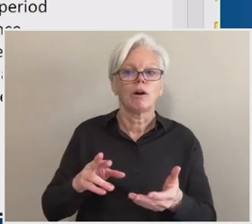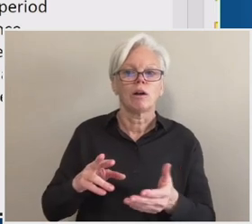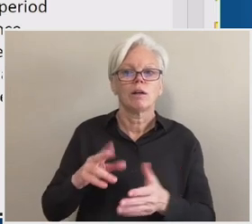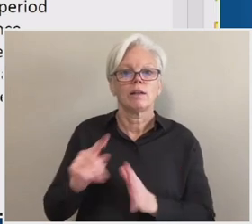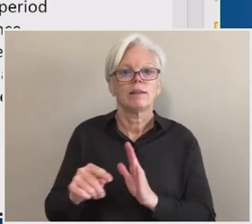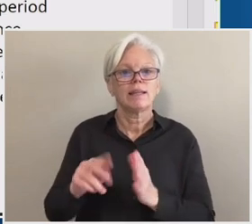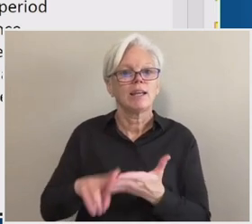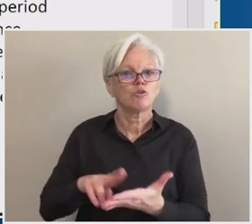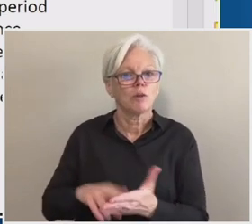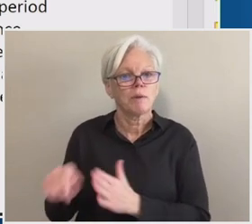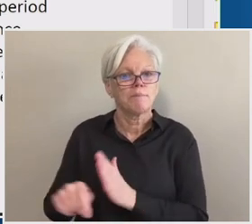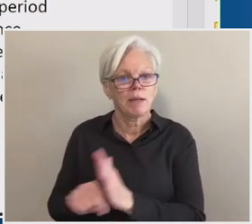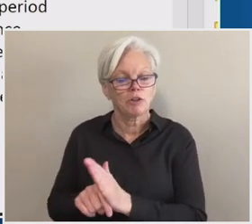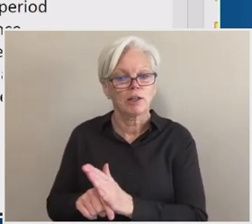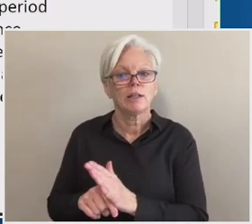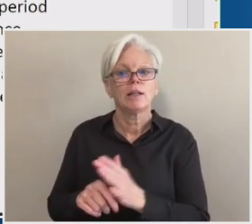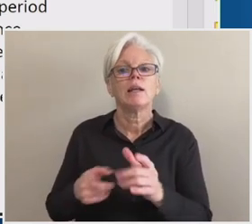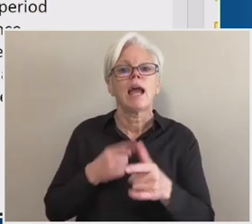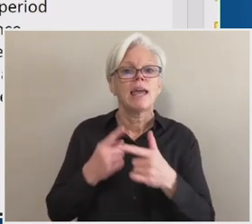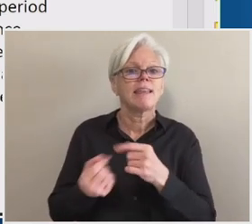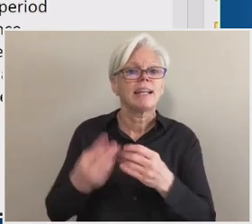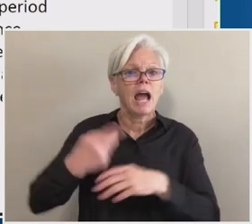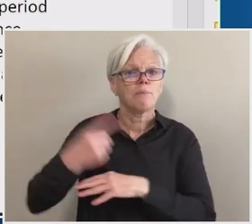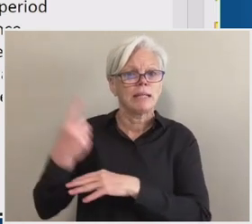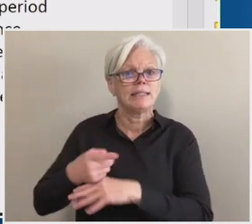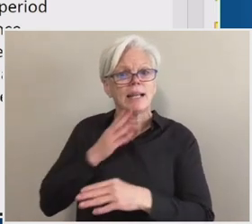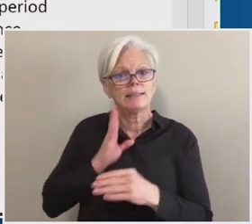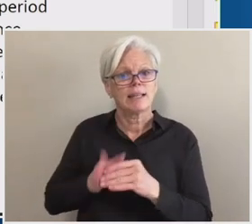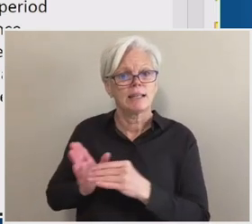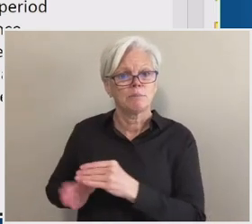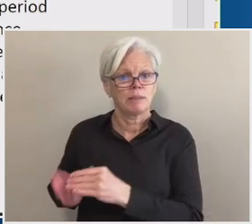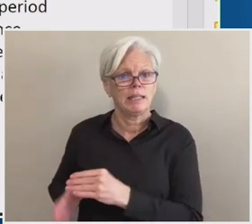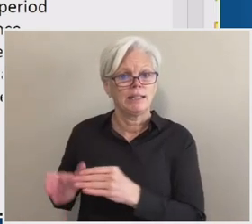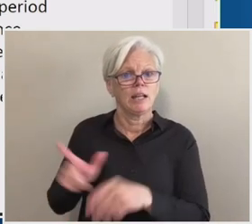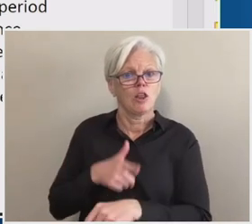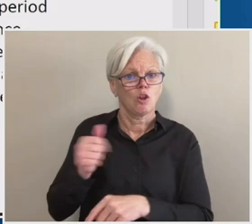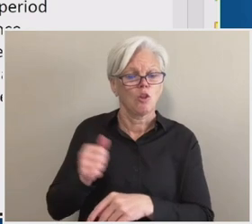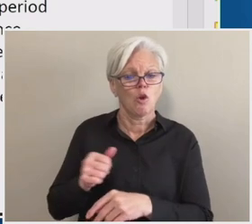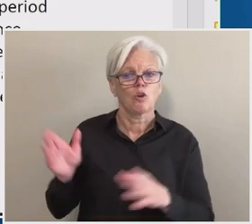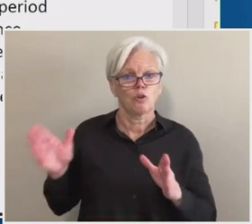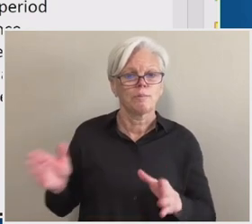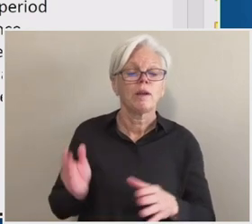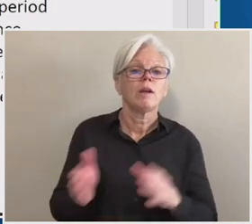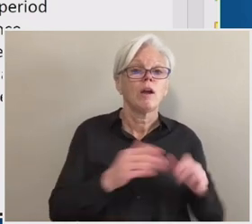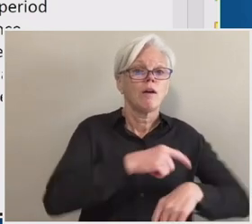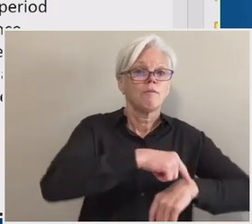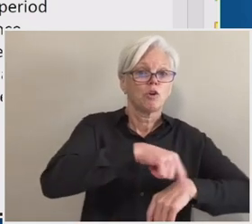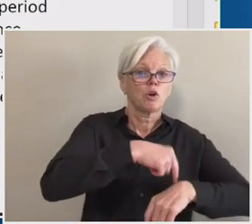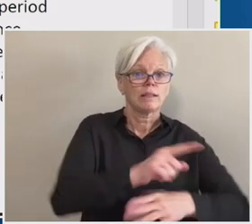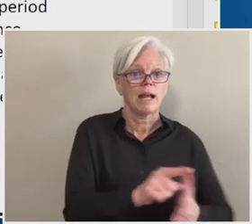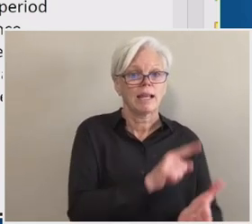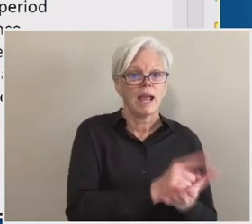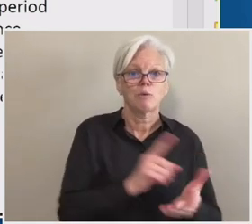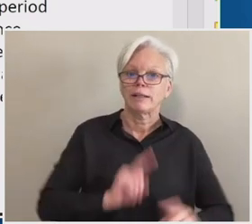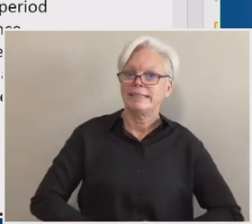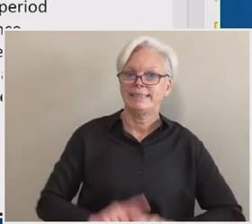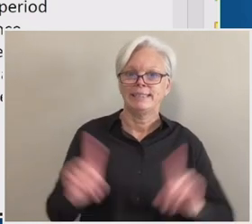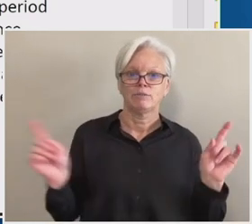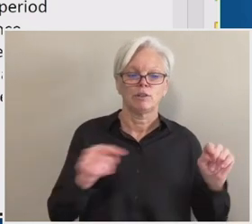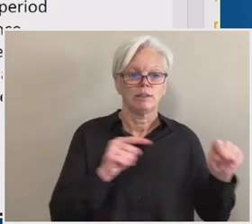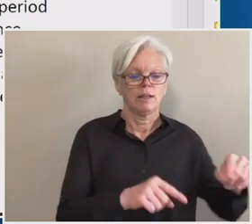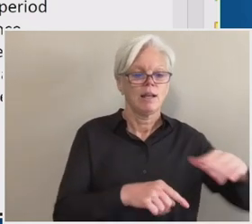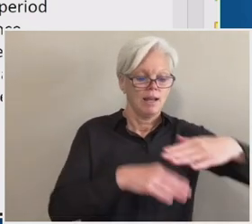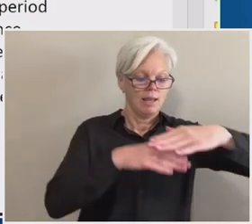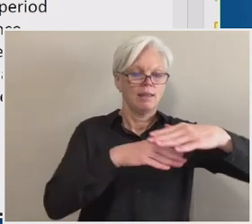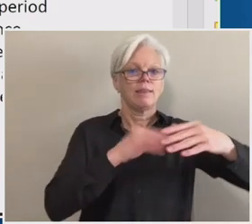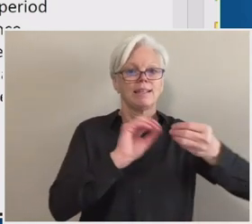days the student completed within the longer period. For clock hours, it's very different. The denominator for